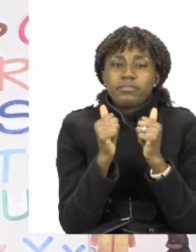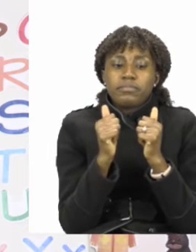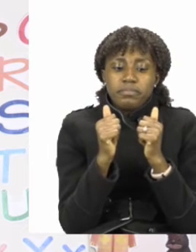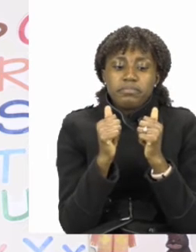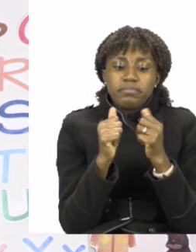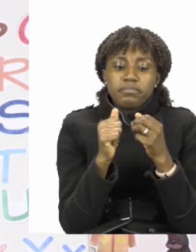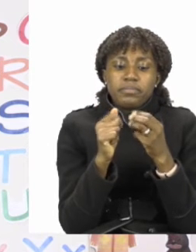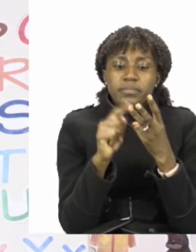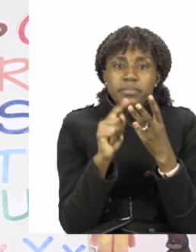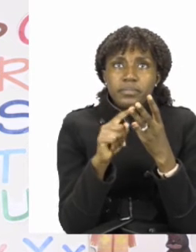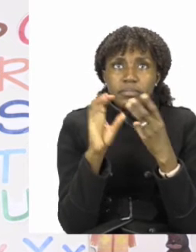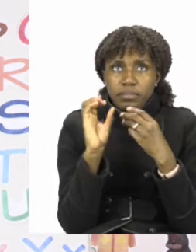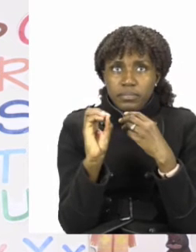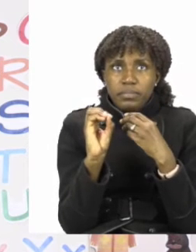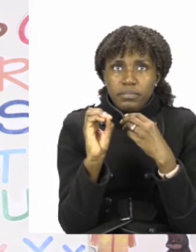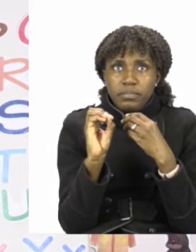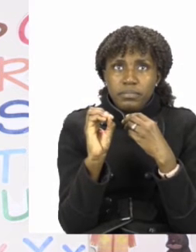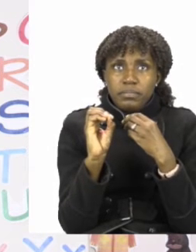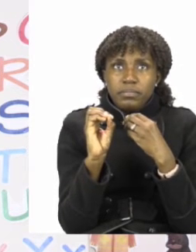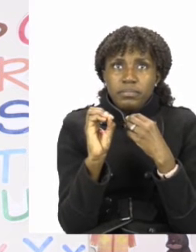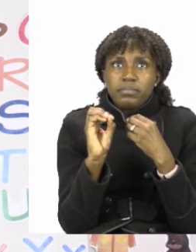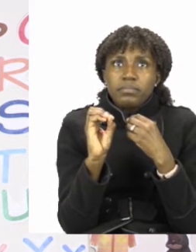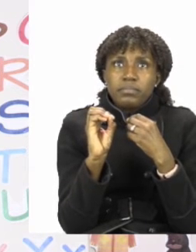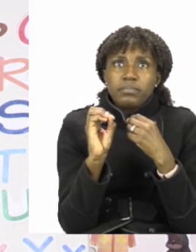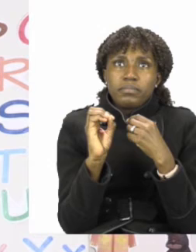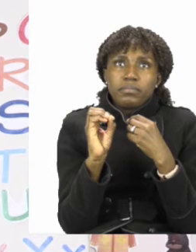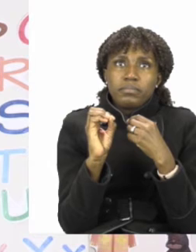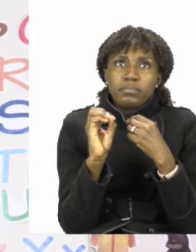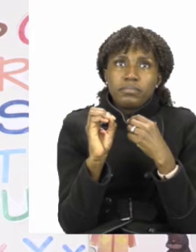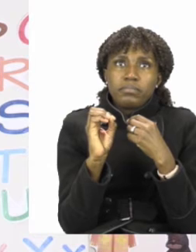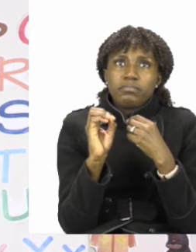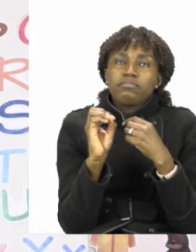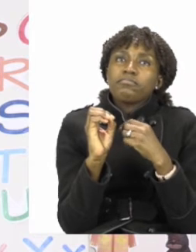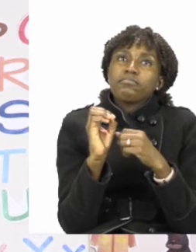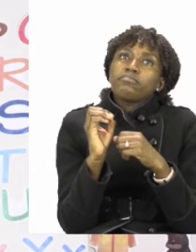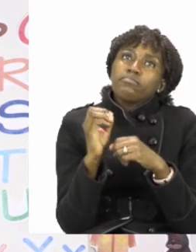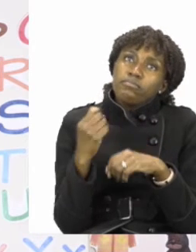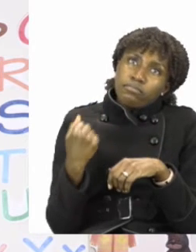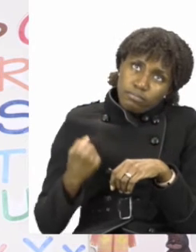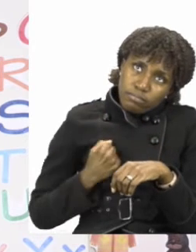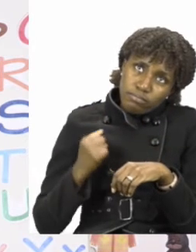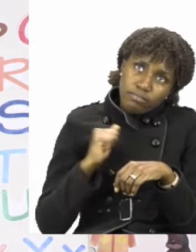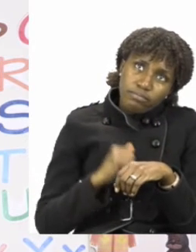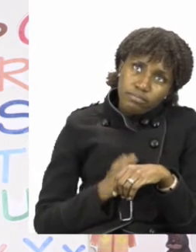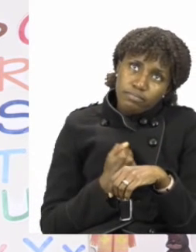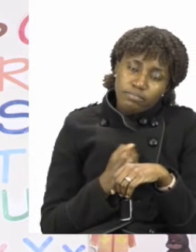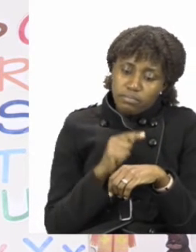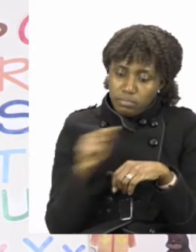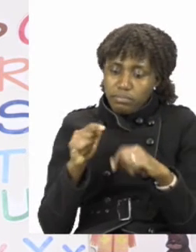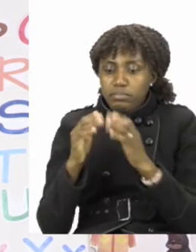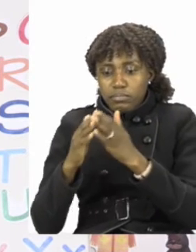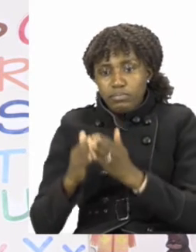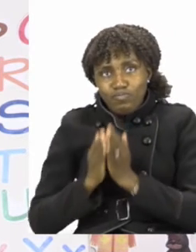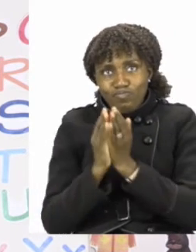everyone. Let's continue with O, the last one. It says, my dad dash boats